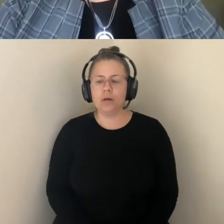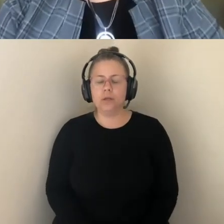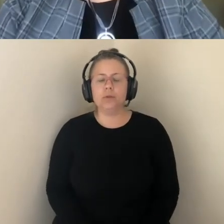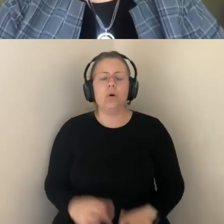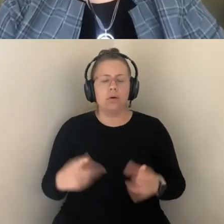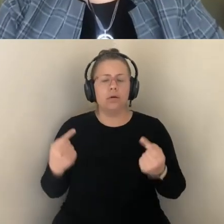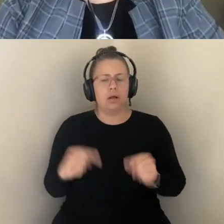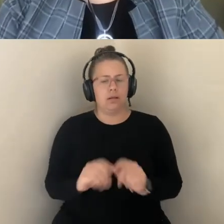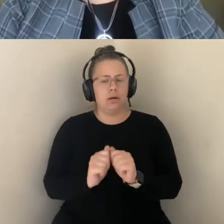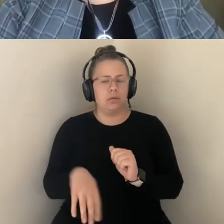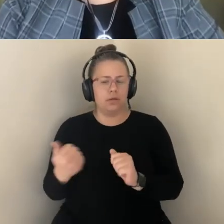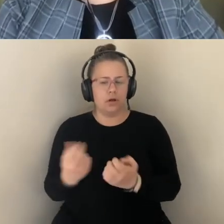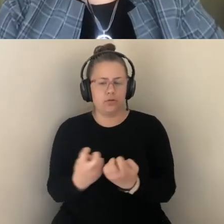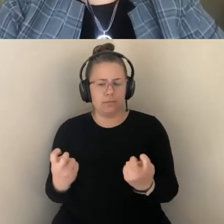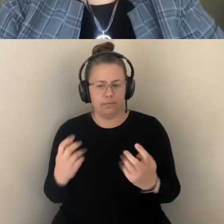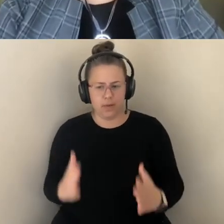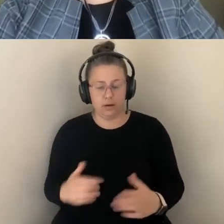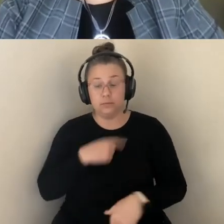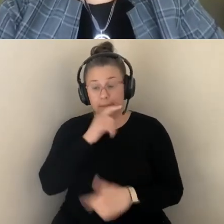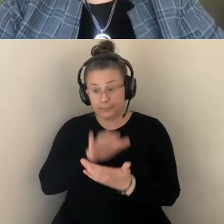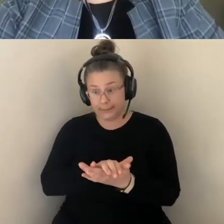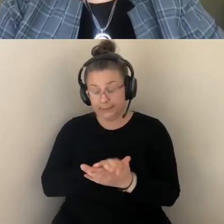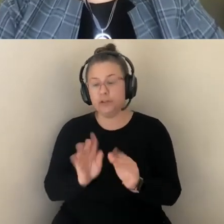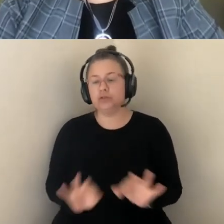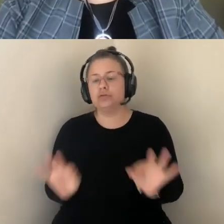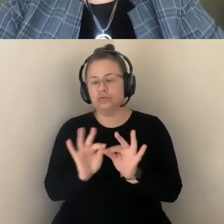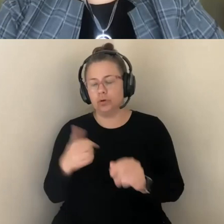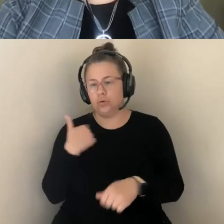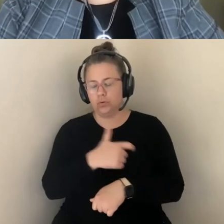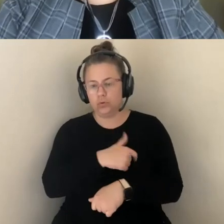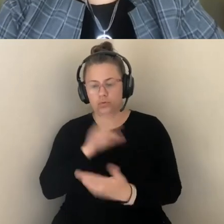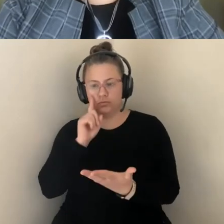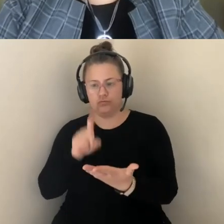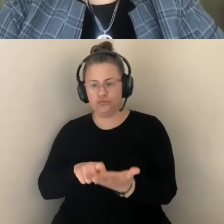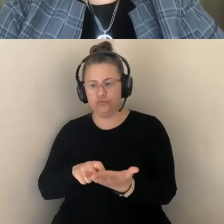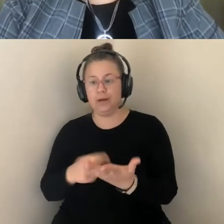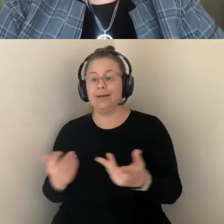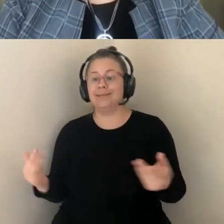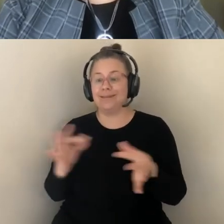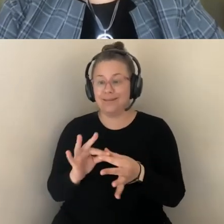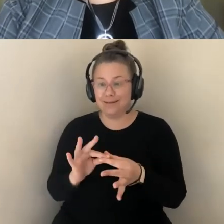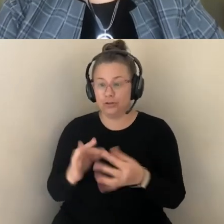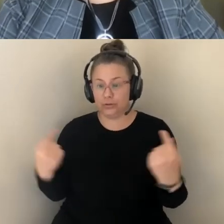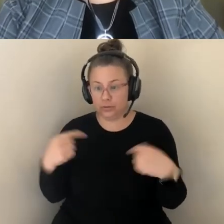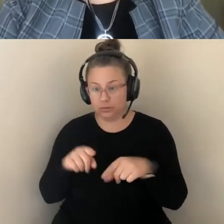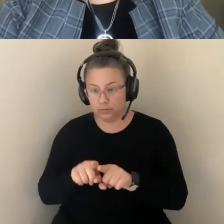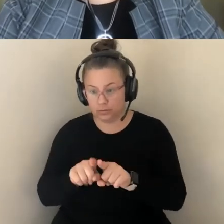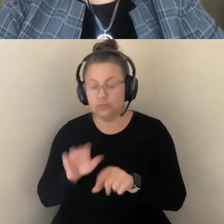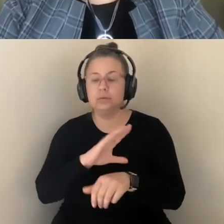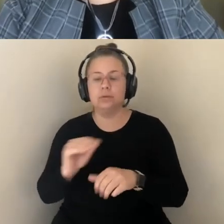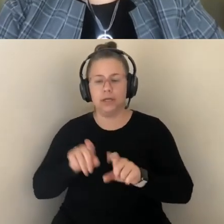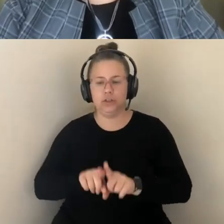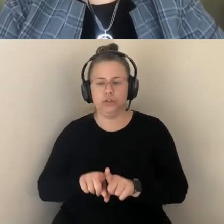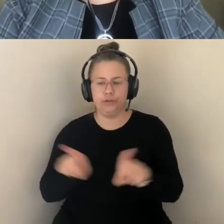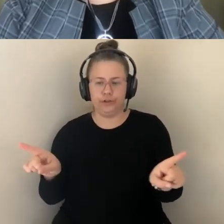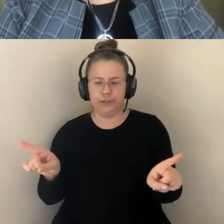THAT WE DRAW OUT THE CONNECTIONS AND DIVERGENCES BETWEEN EGENICS OF THE PAST AND GENETICS TODAY, AND THAT WE REALLY